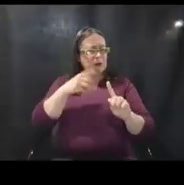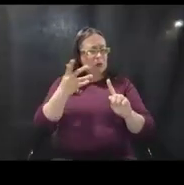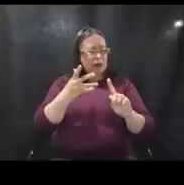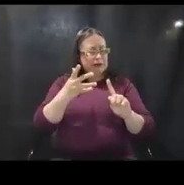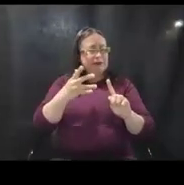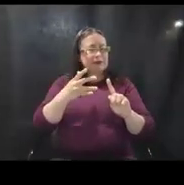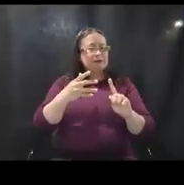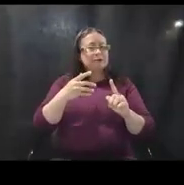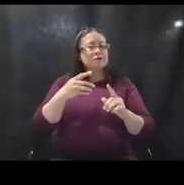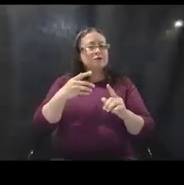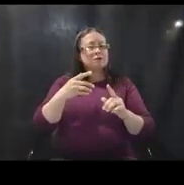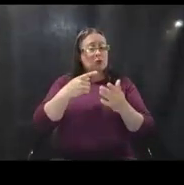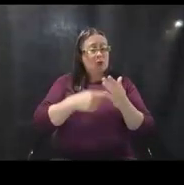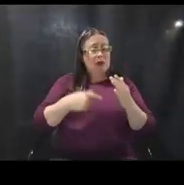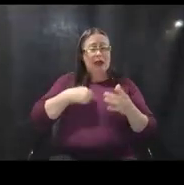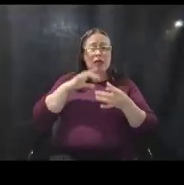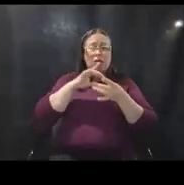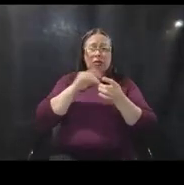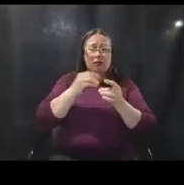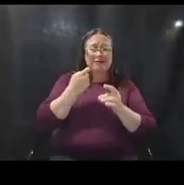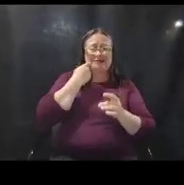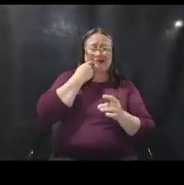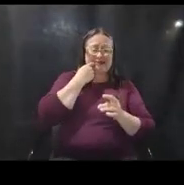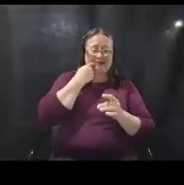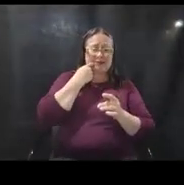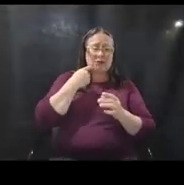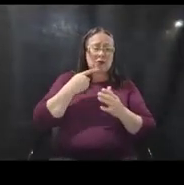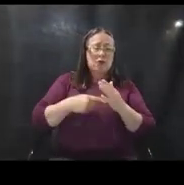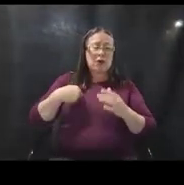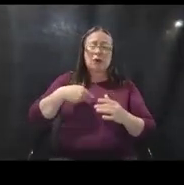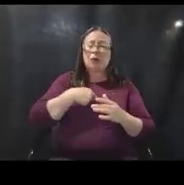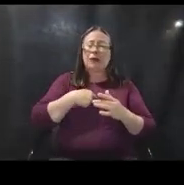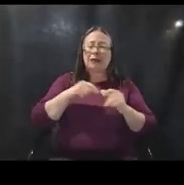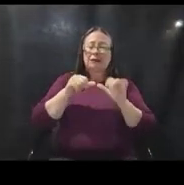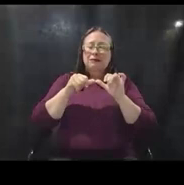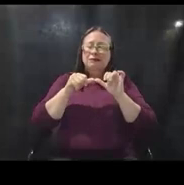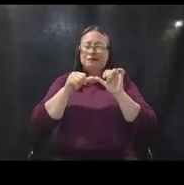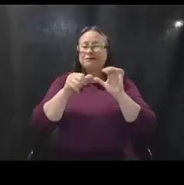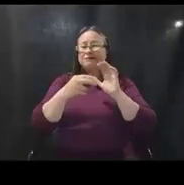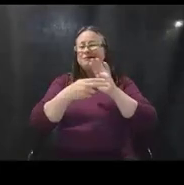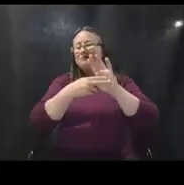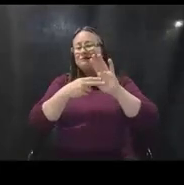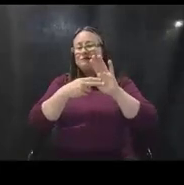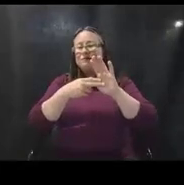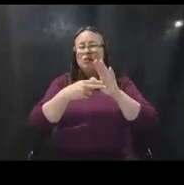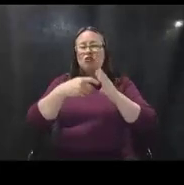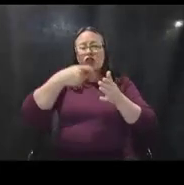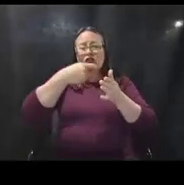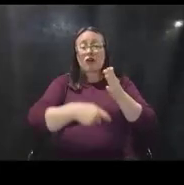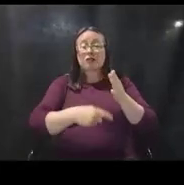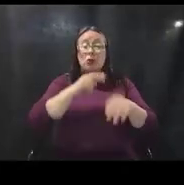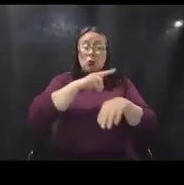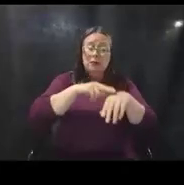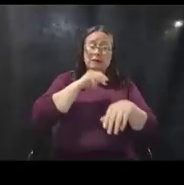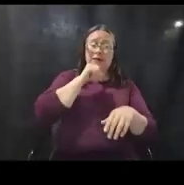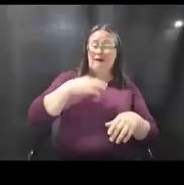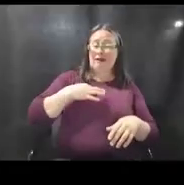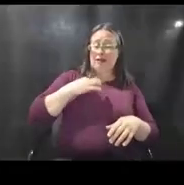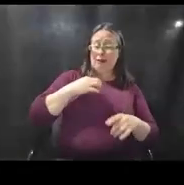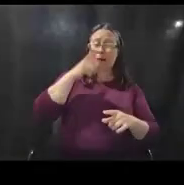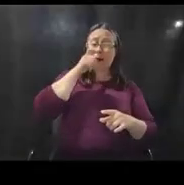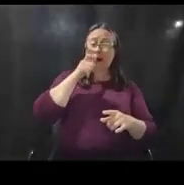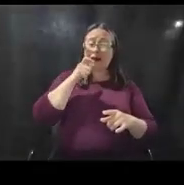what I mentioned earlier about what we would normally consider operating costs as ineligible. However, because of the unique